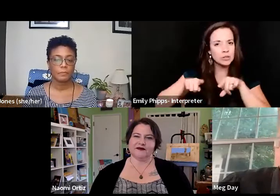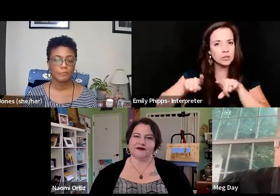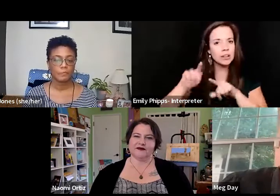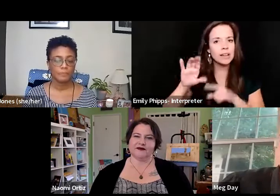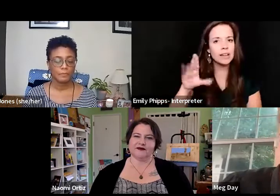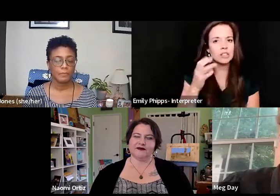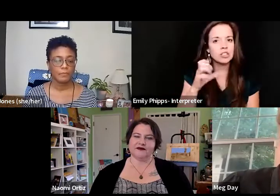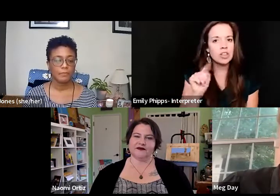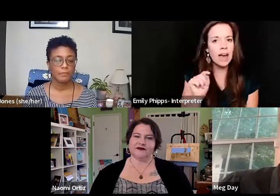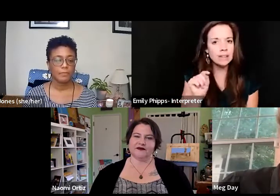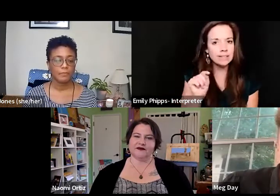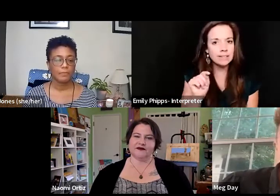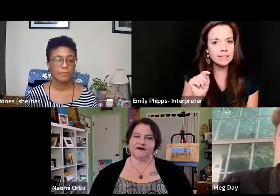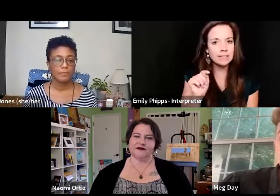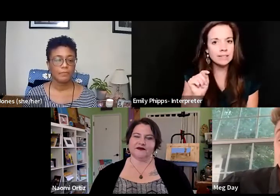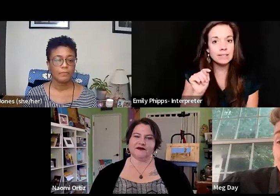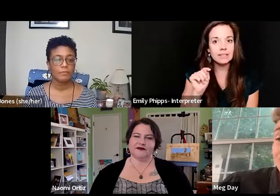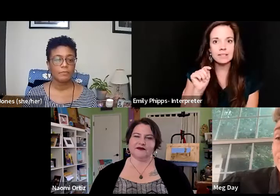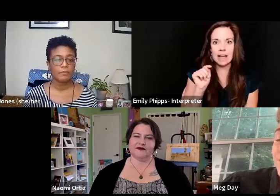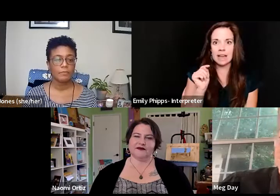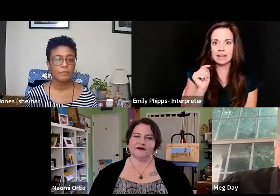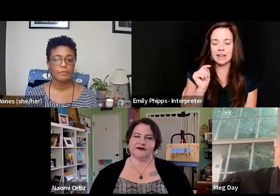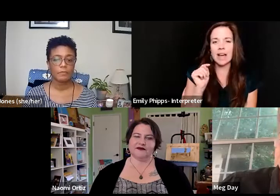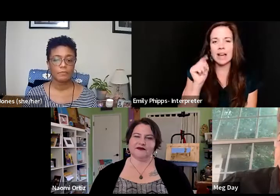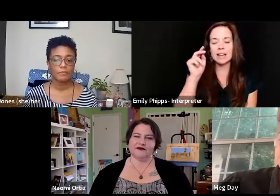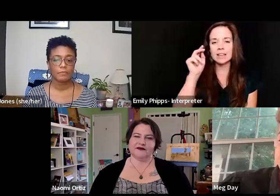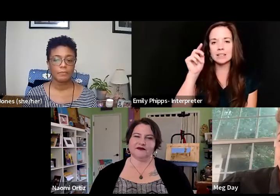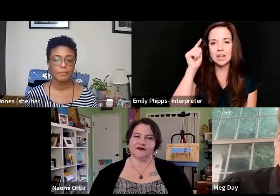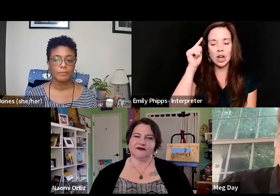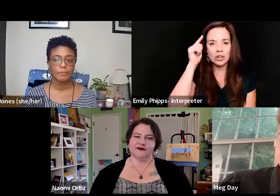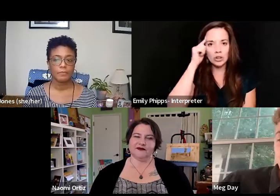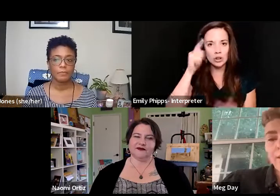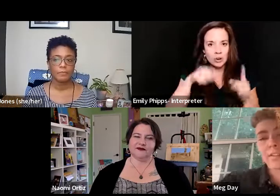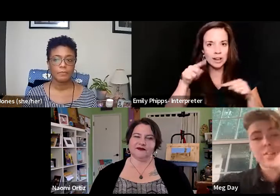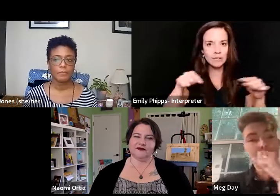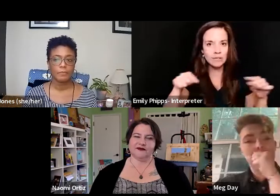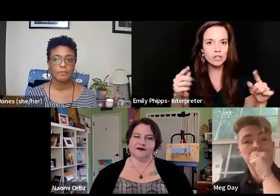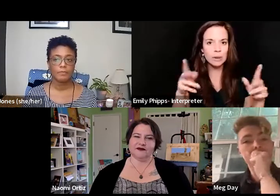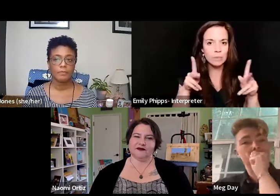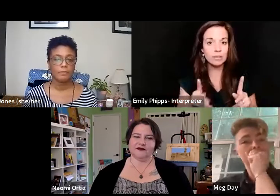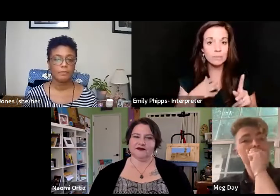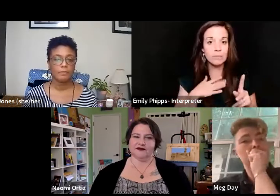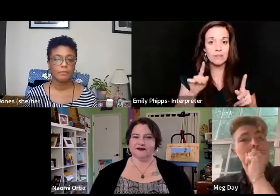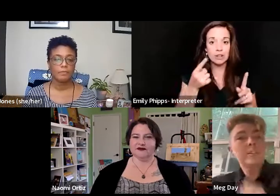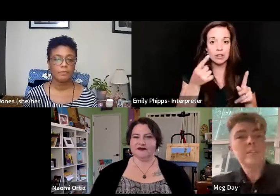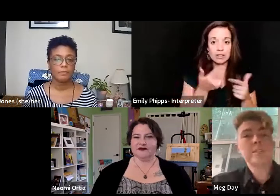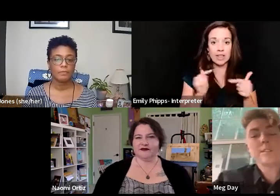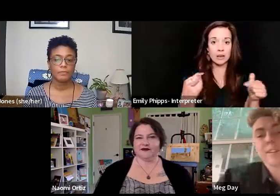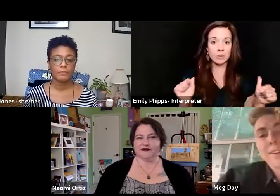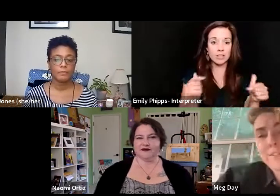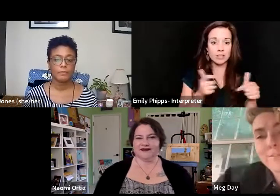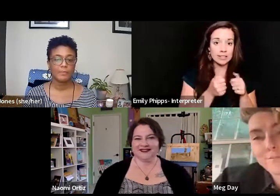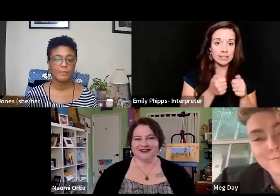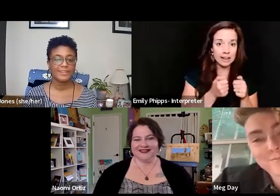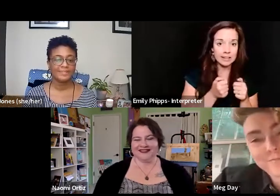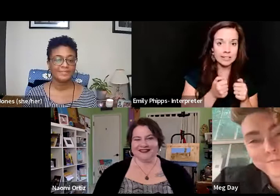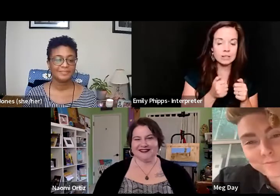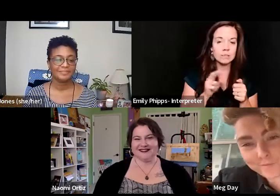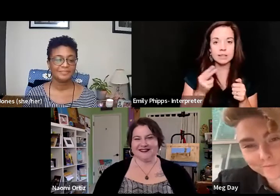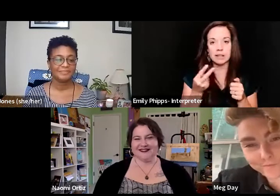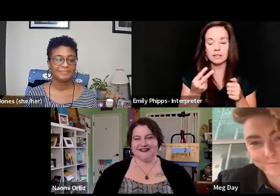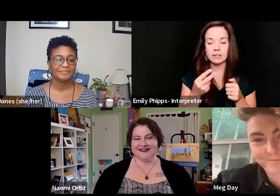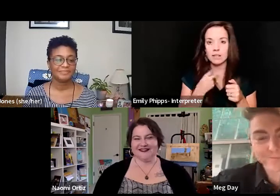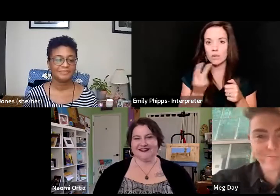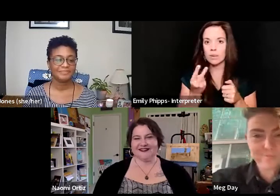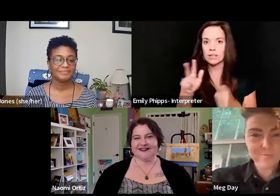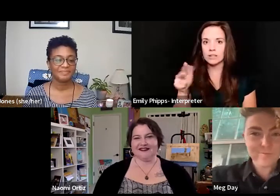as, you know, as a neurodivergent person, like I was just like, my first language is text. So, or my second, you know, like voice is third.